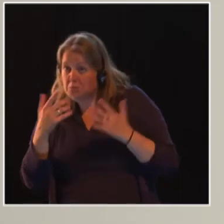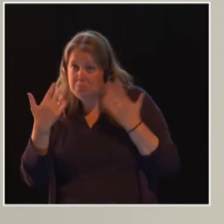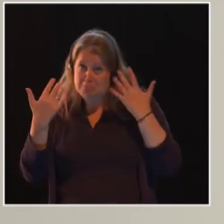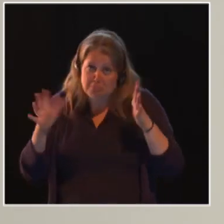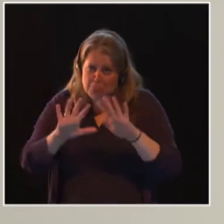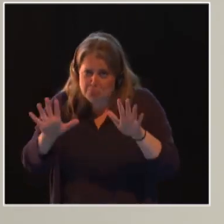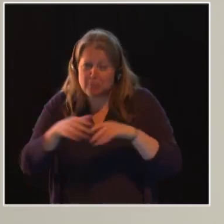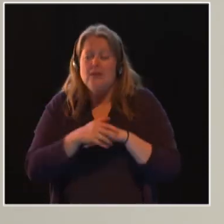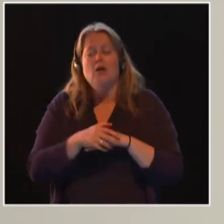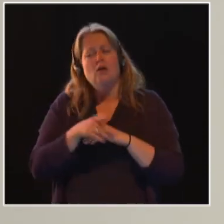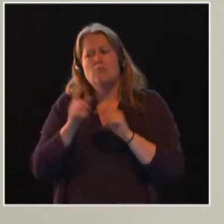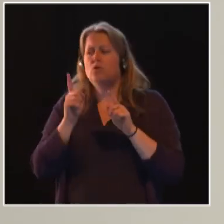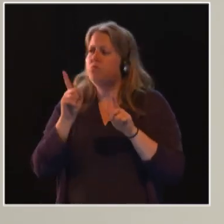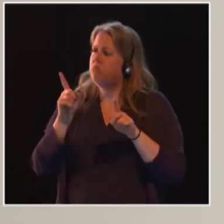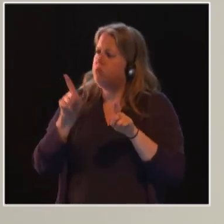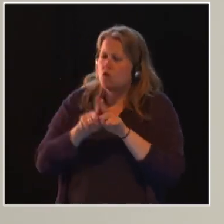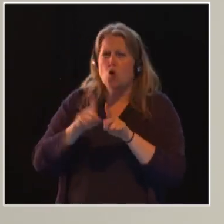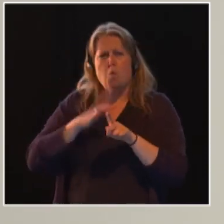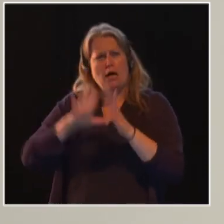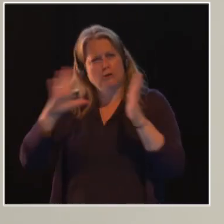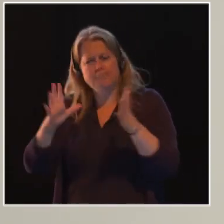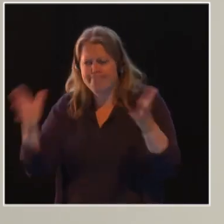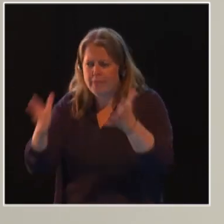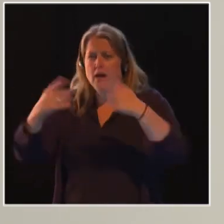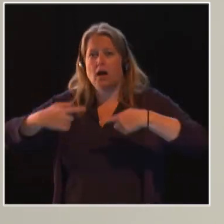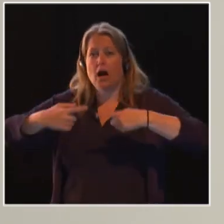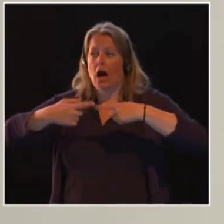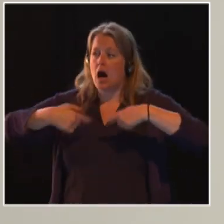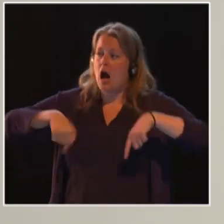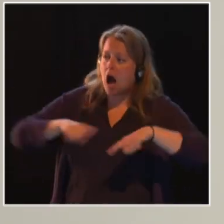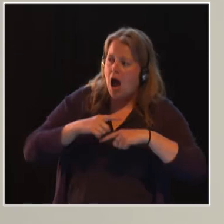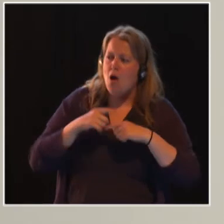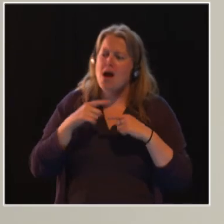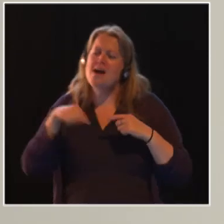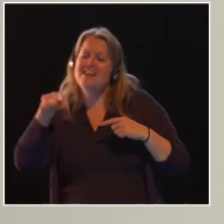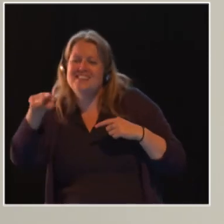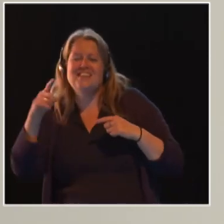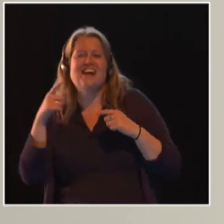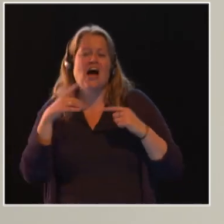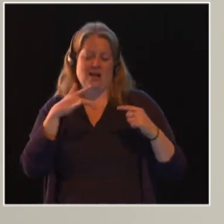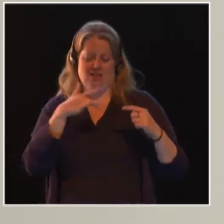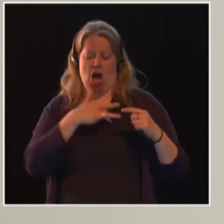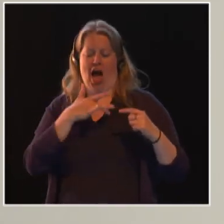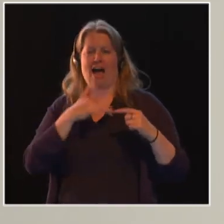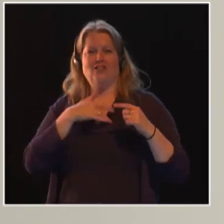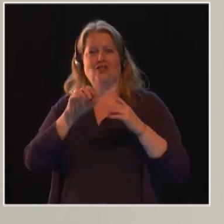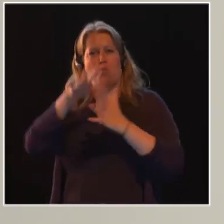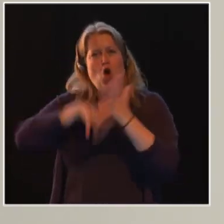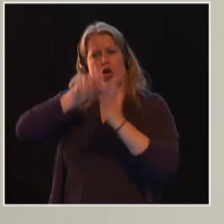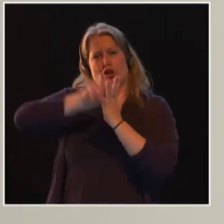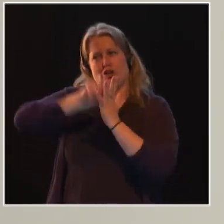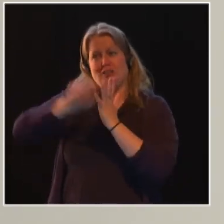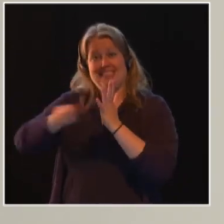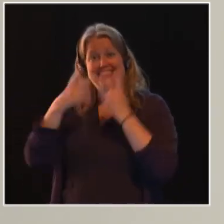you to check out our Faces to Hearts bloggers who have traveled three continents